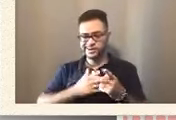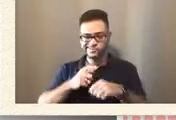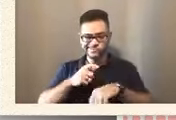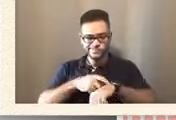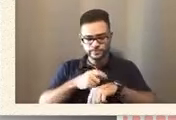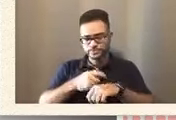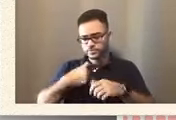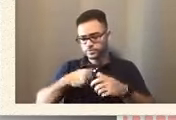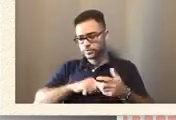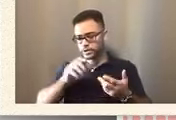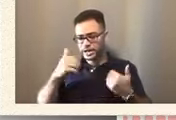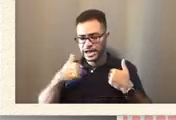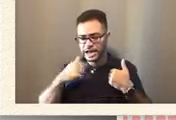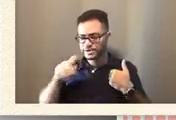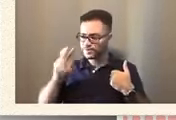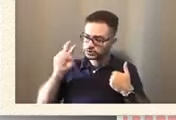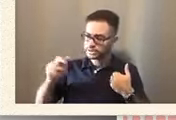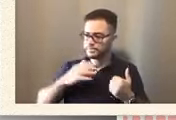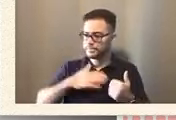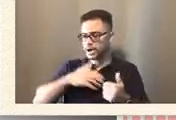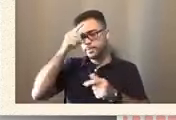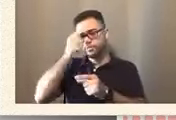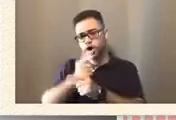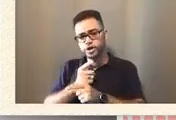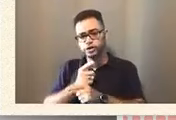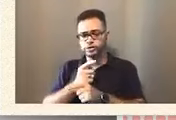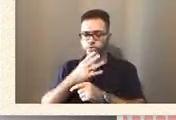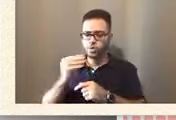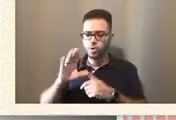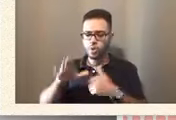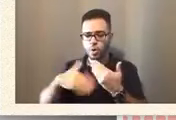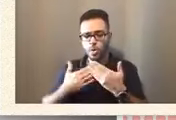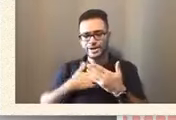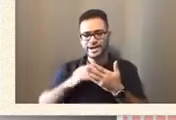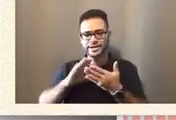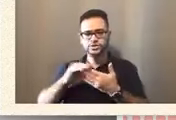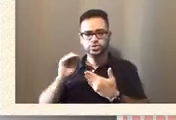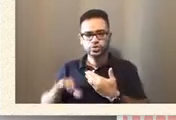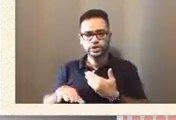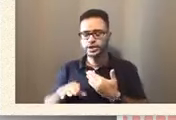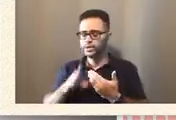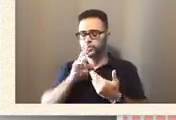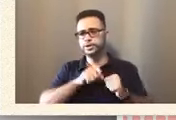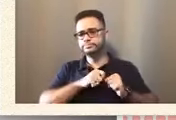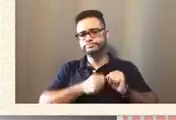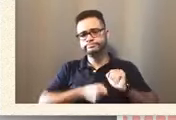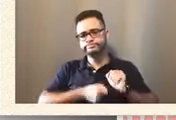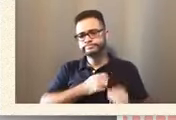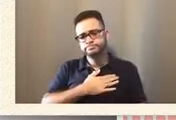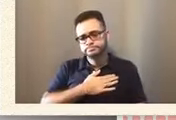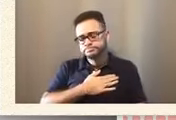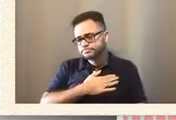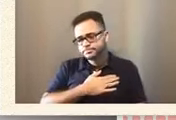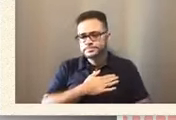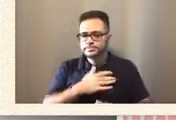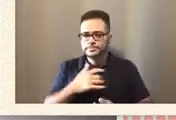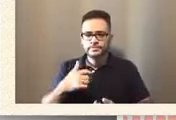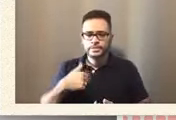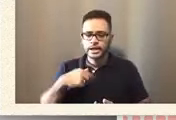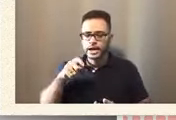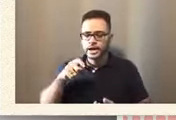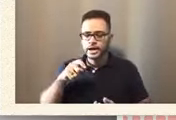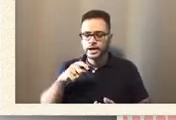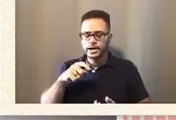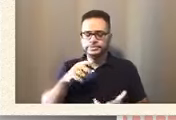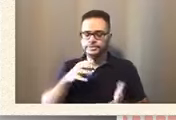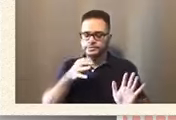baby brothers and the students that I have and I'm just, it breaks my heart. I have to cry. I I'm about to cry right now because